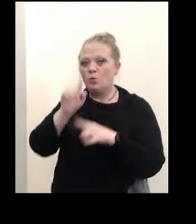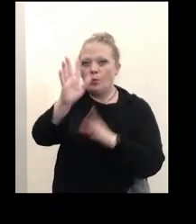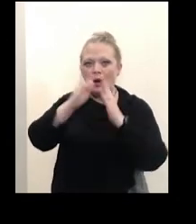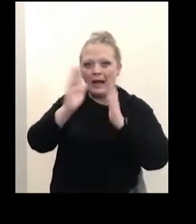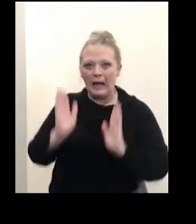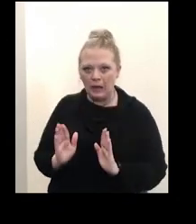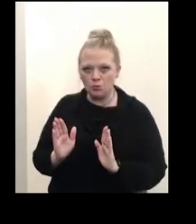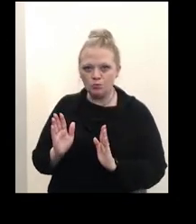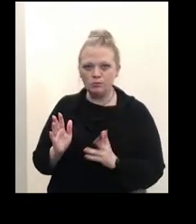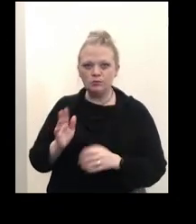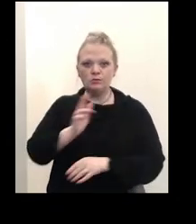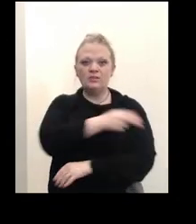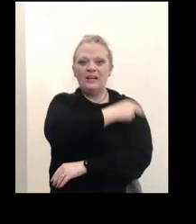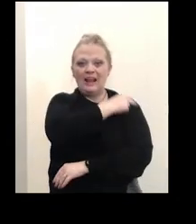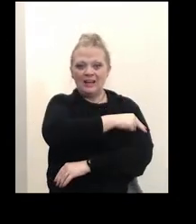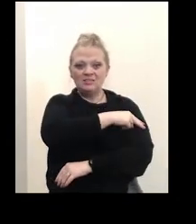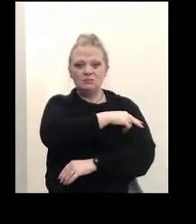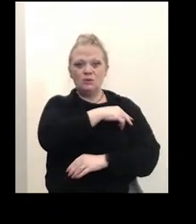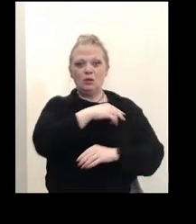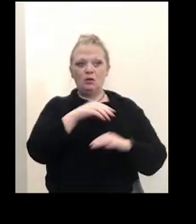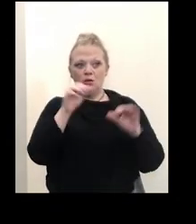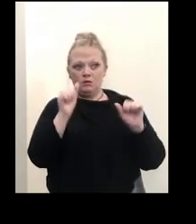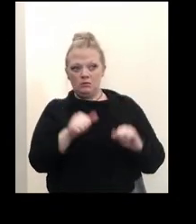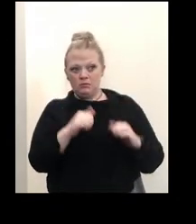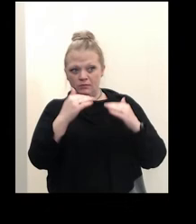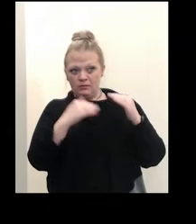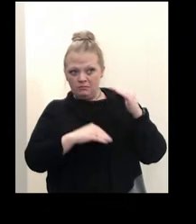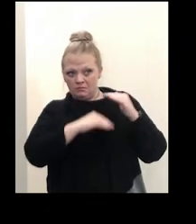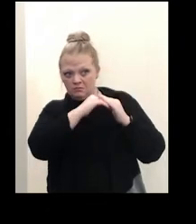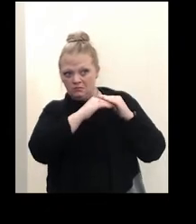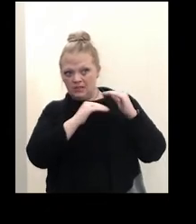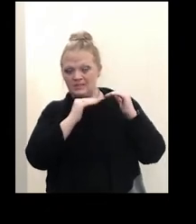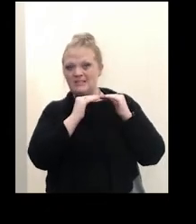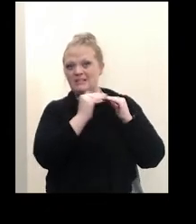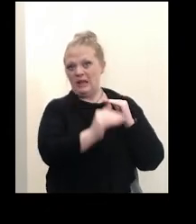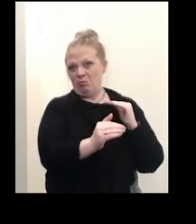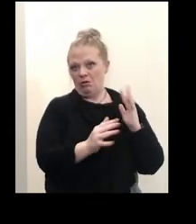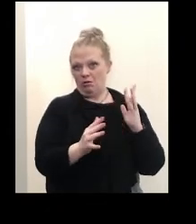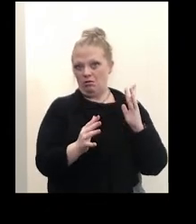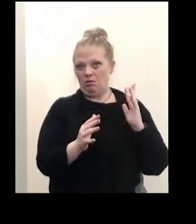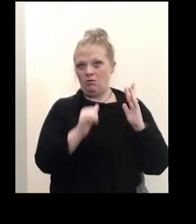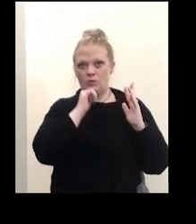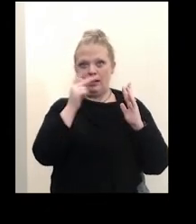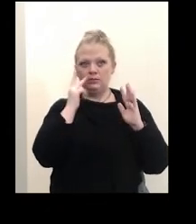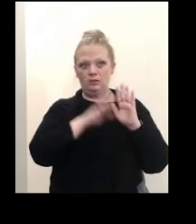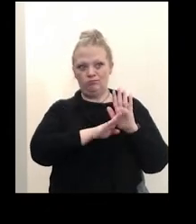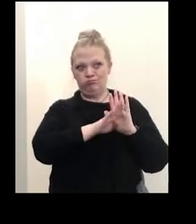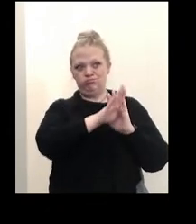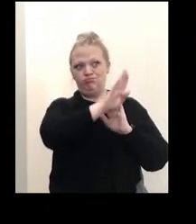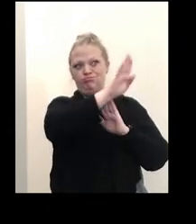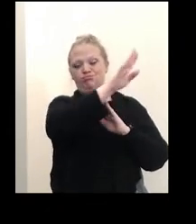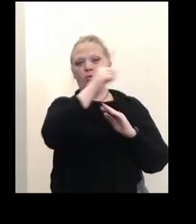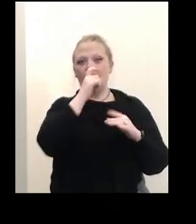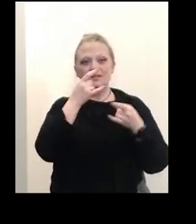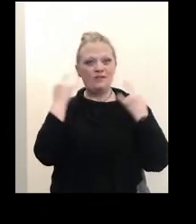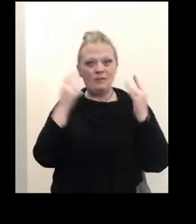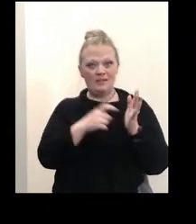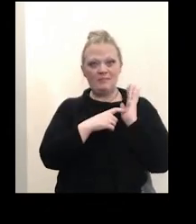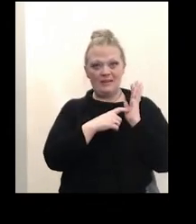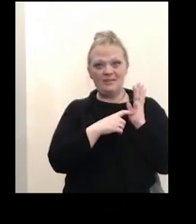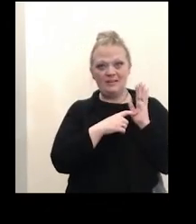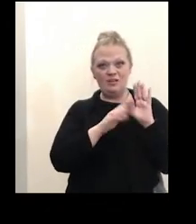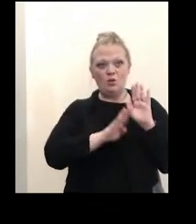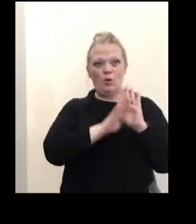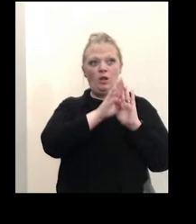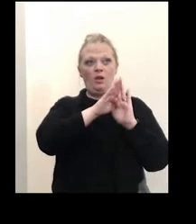And hospital capacity in the county is stabilized. We are not seeing that trend upward. Since we did the mask mandate, we've sort of leveled off